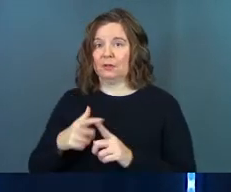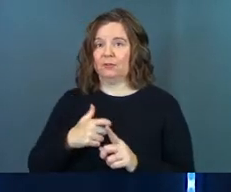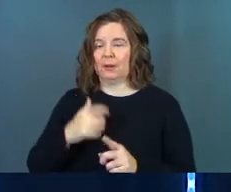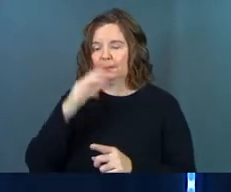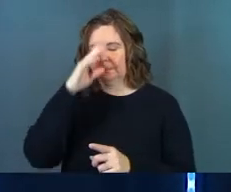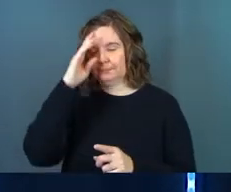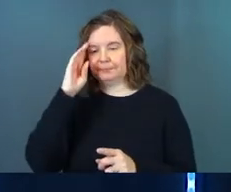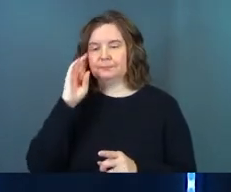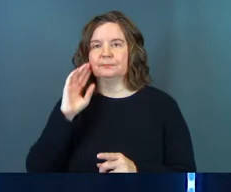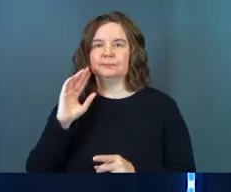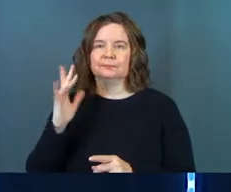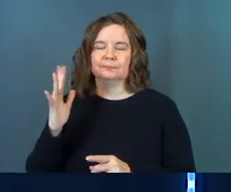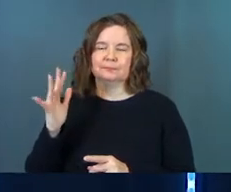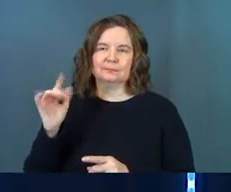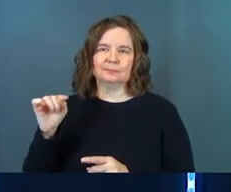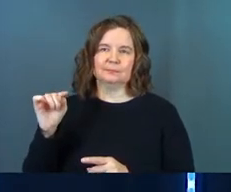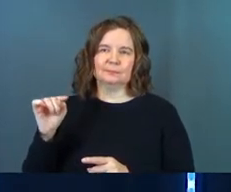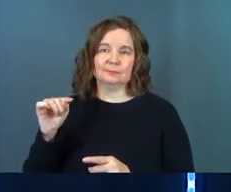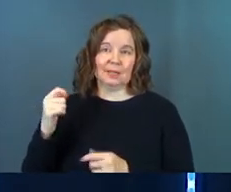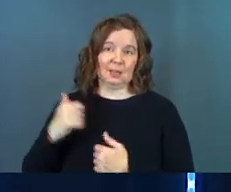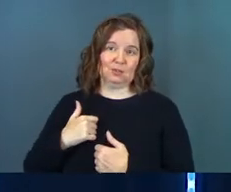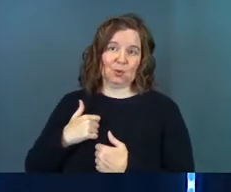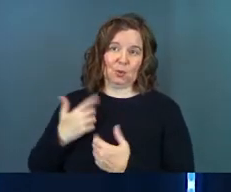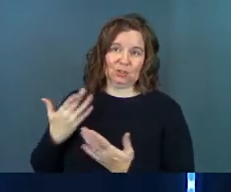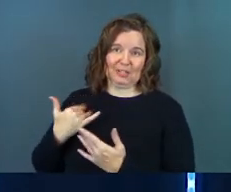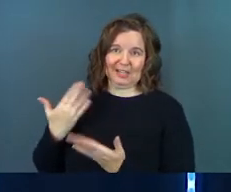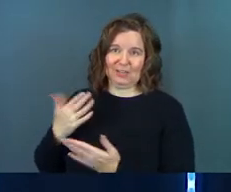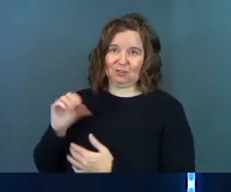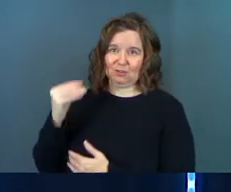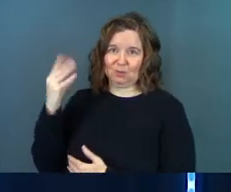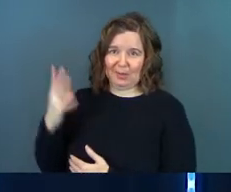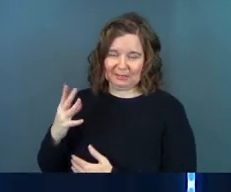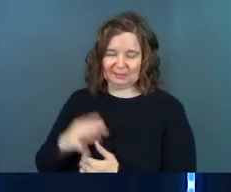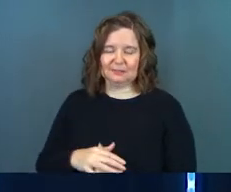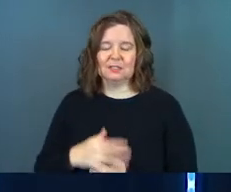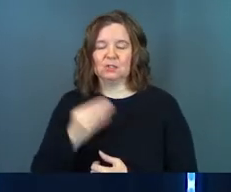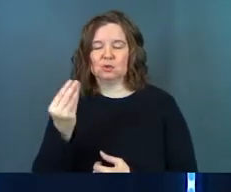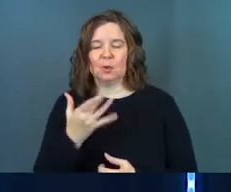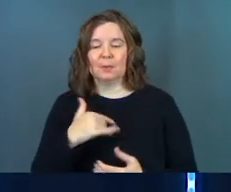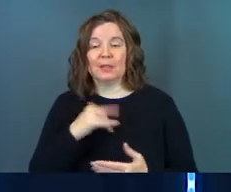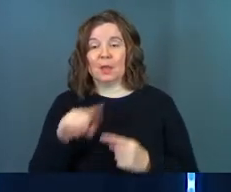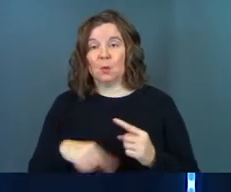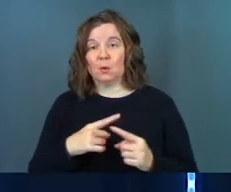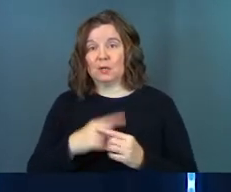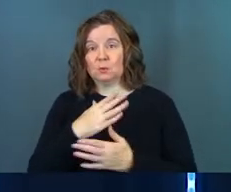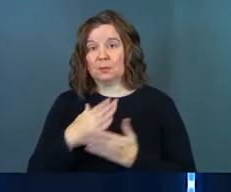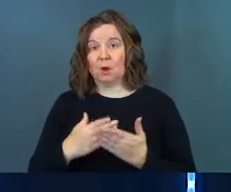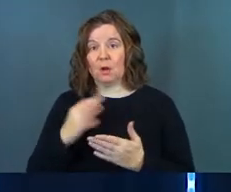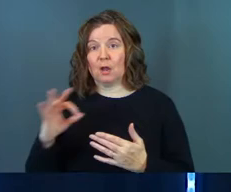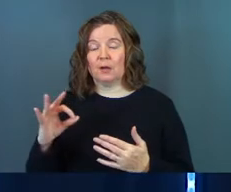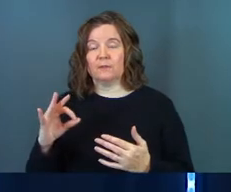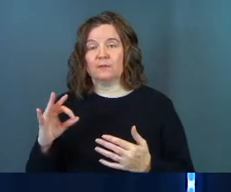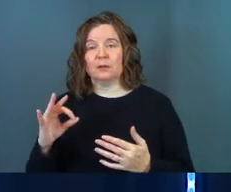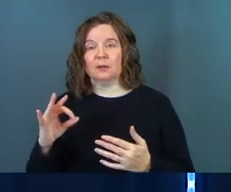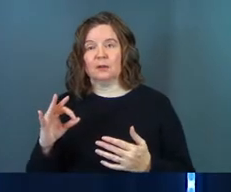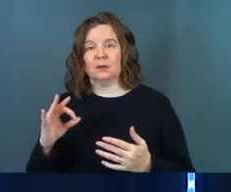from this soldier that's here at Grace, told me that when he was part of